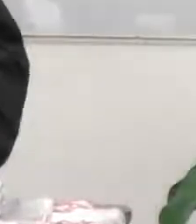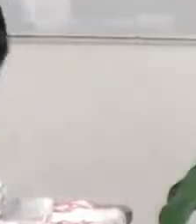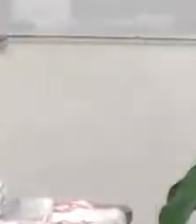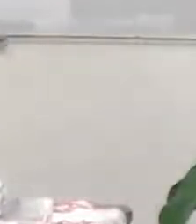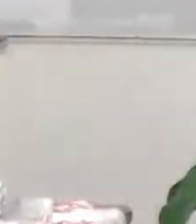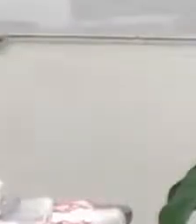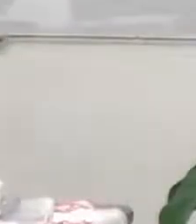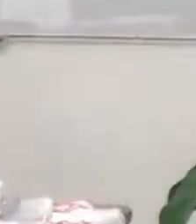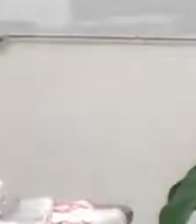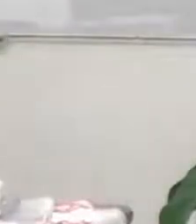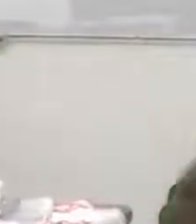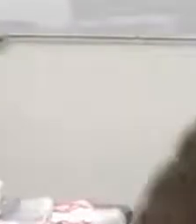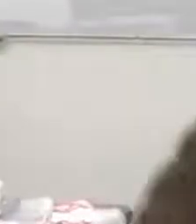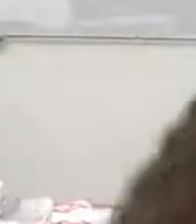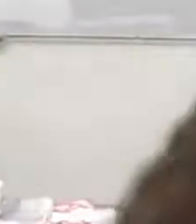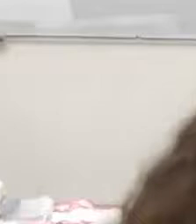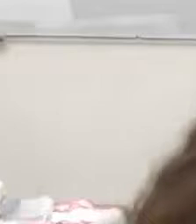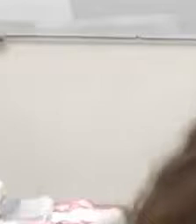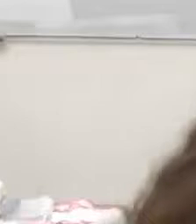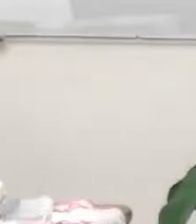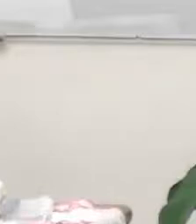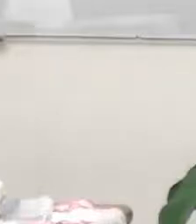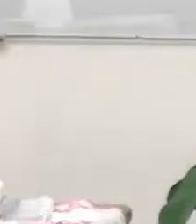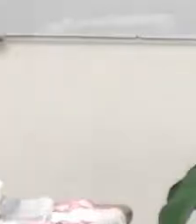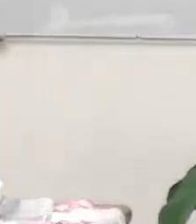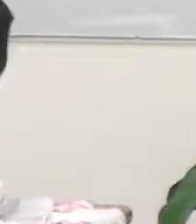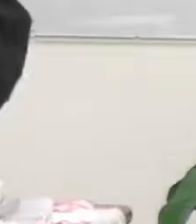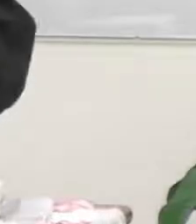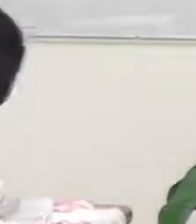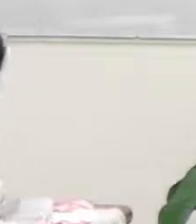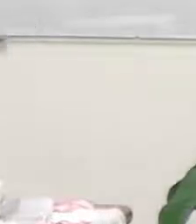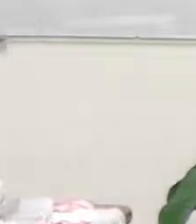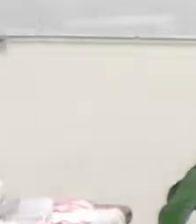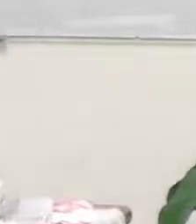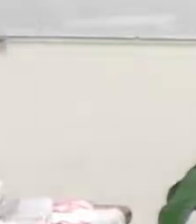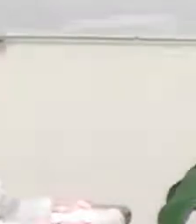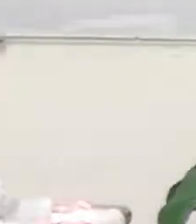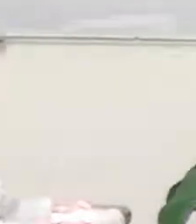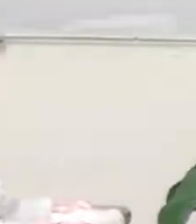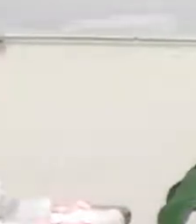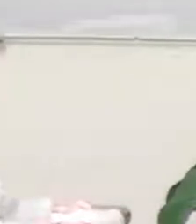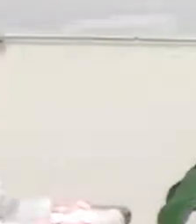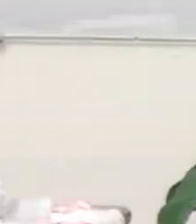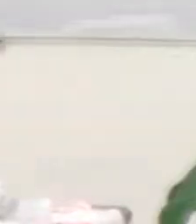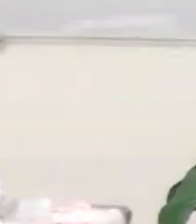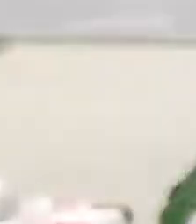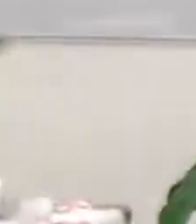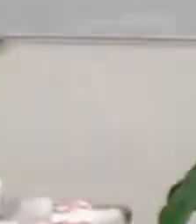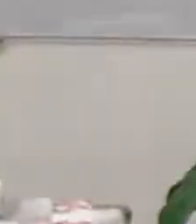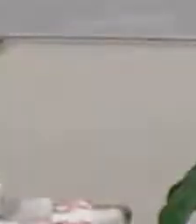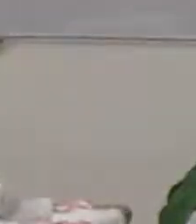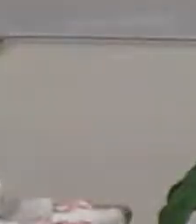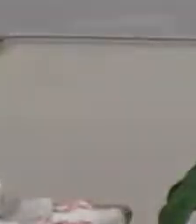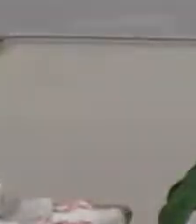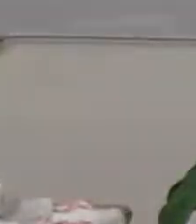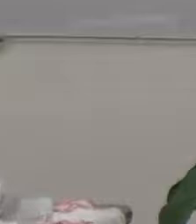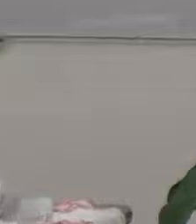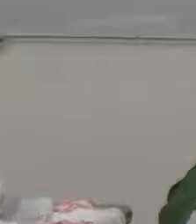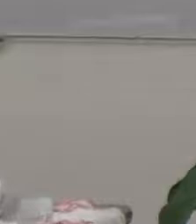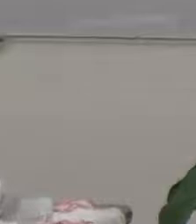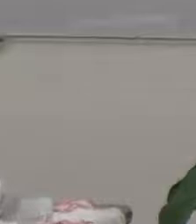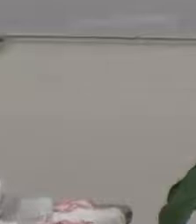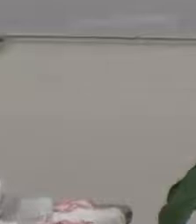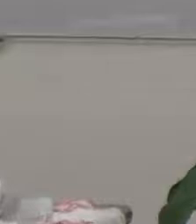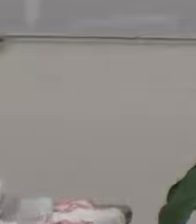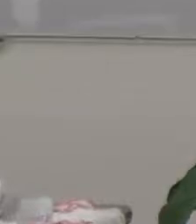adolescents. The deacons have written to be with us. The microphone at their disposal so that they may